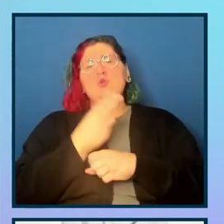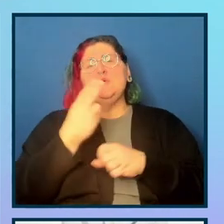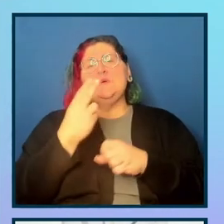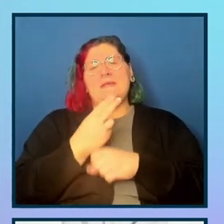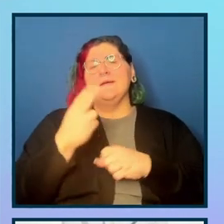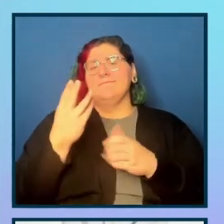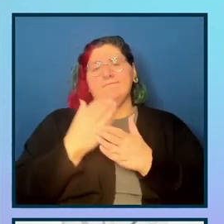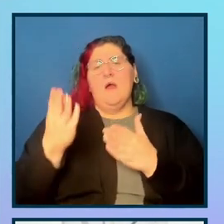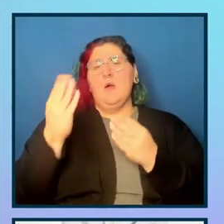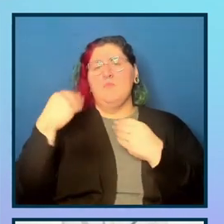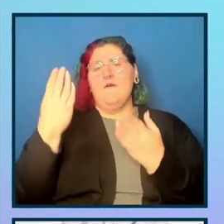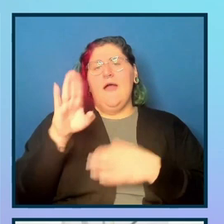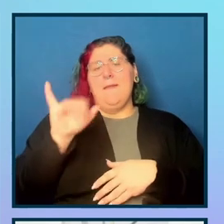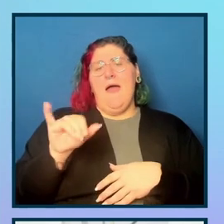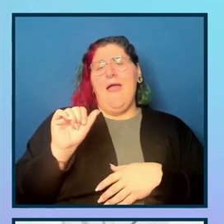Over to you, Harris.